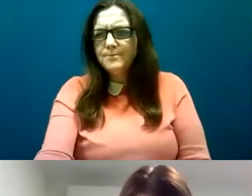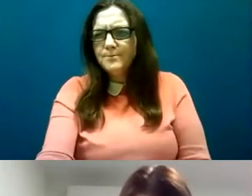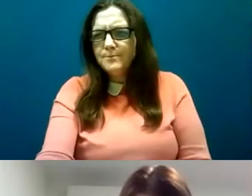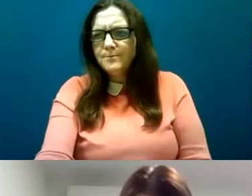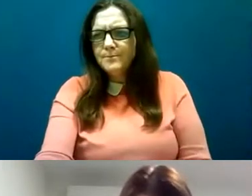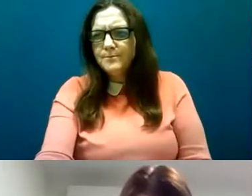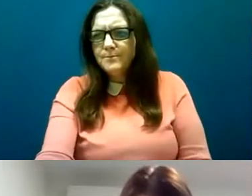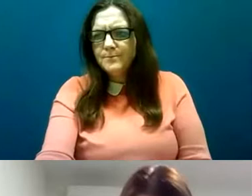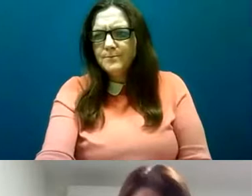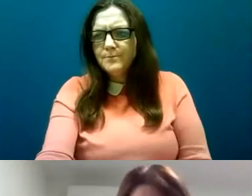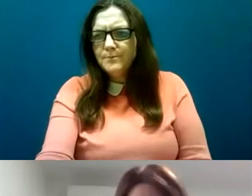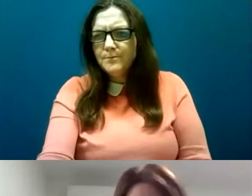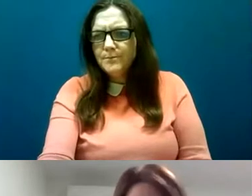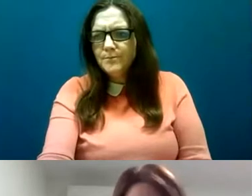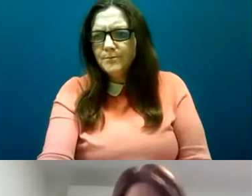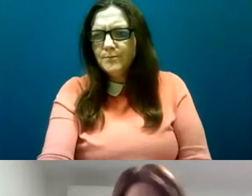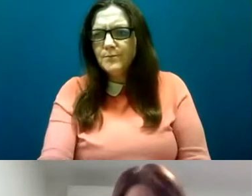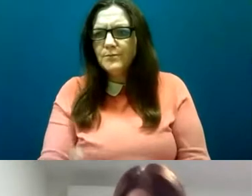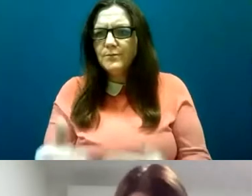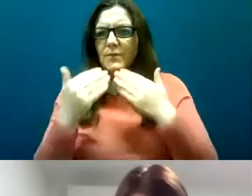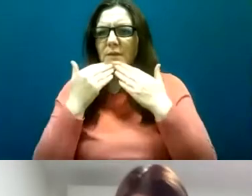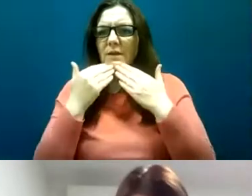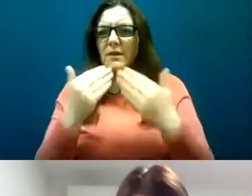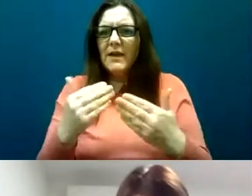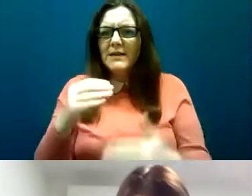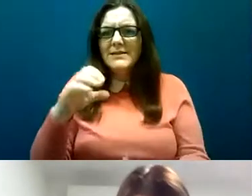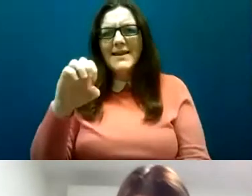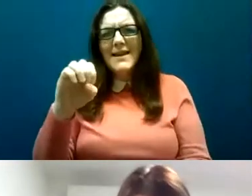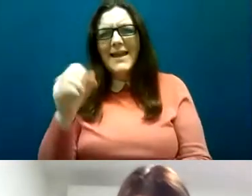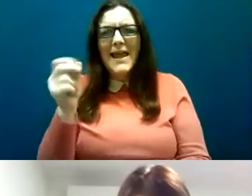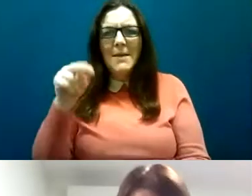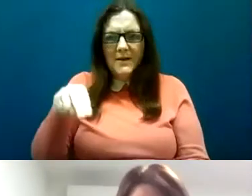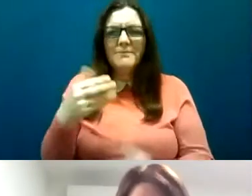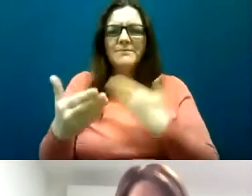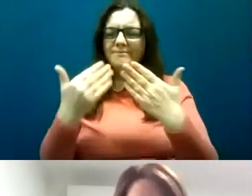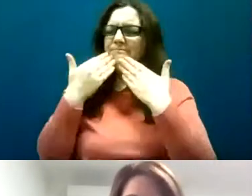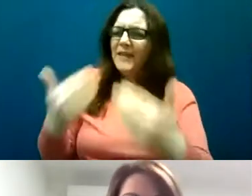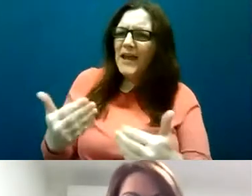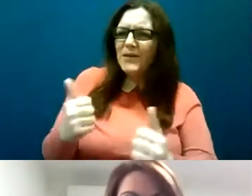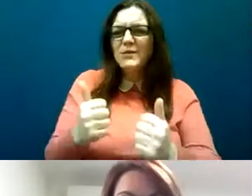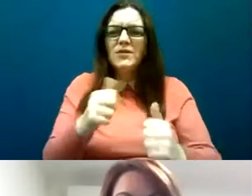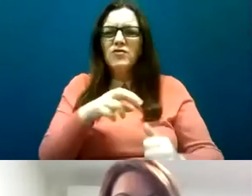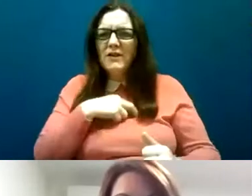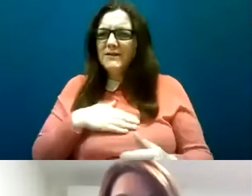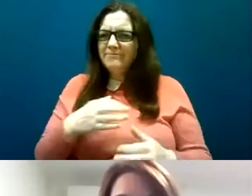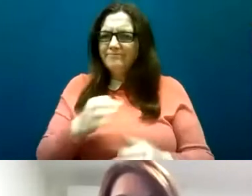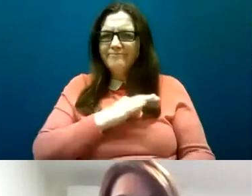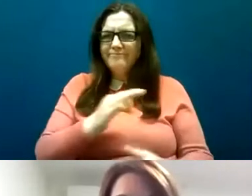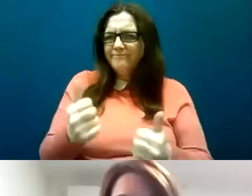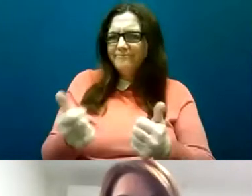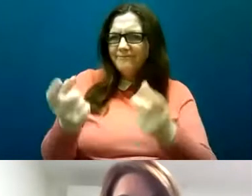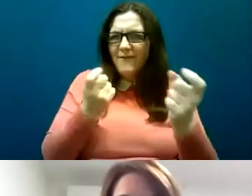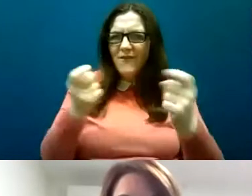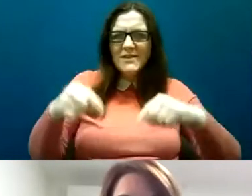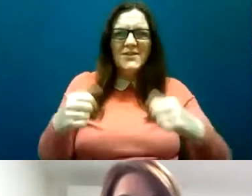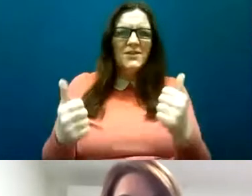Yeah thanks Rosalind it's very good to be here and good to be invited and this is to